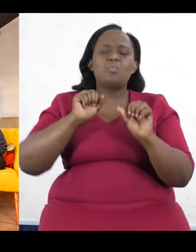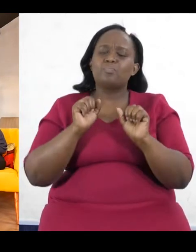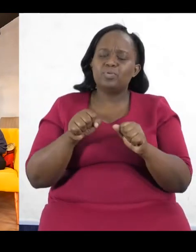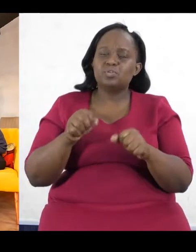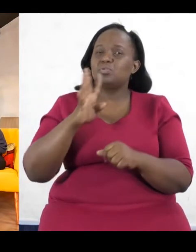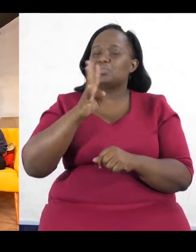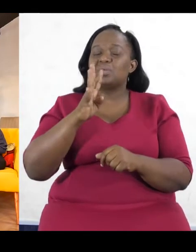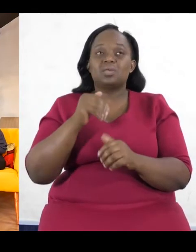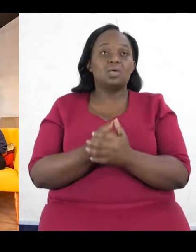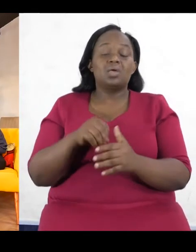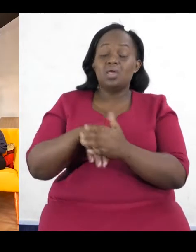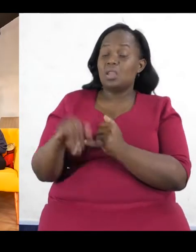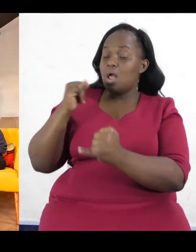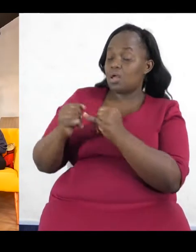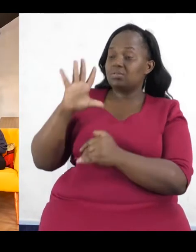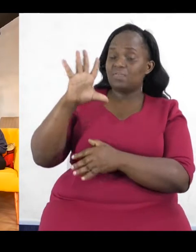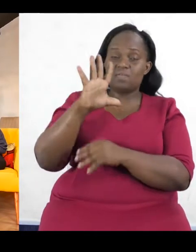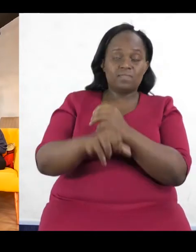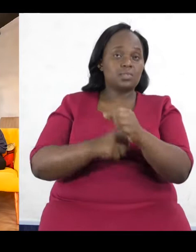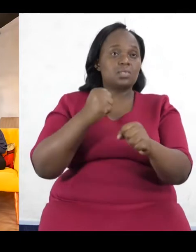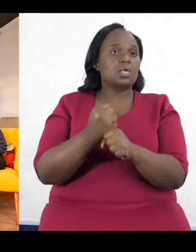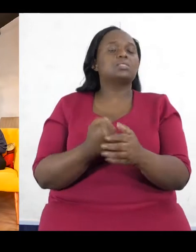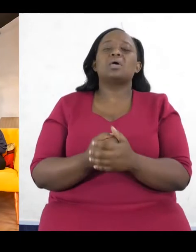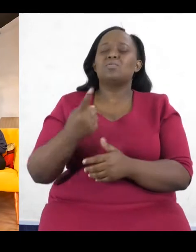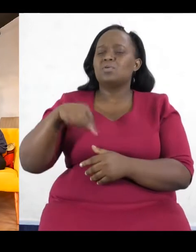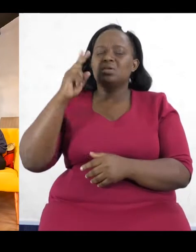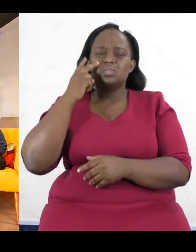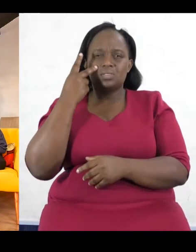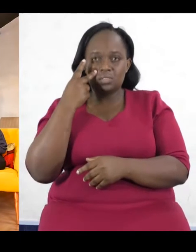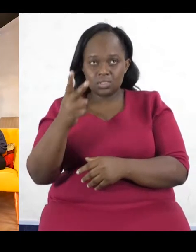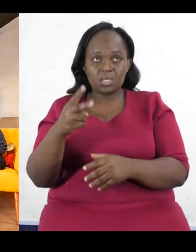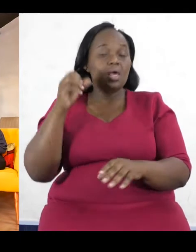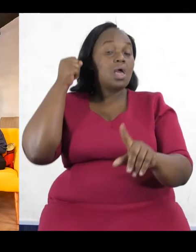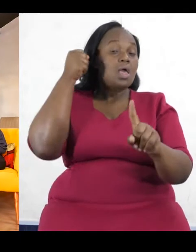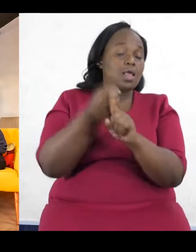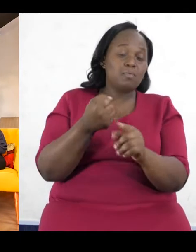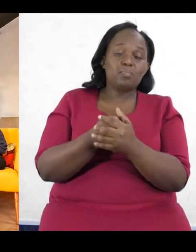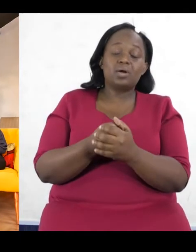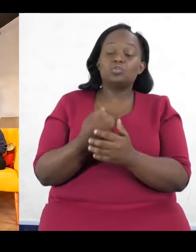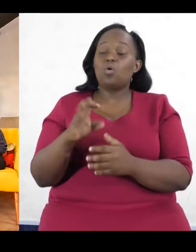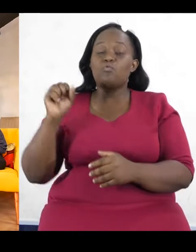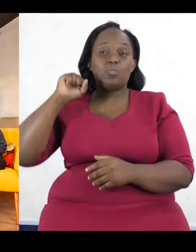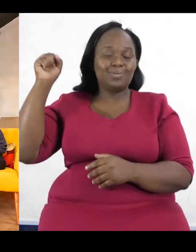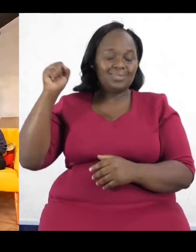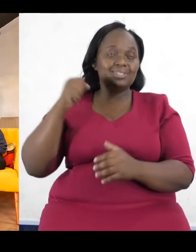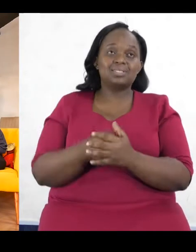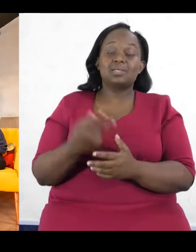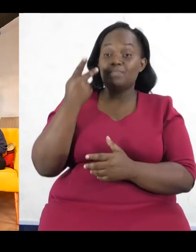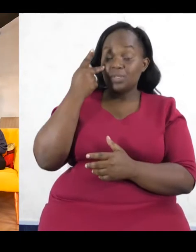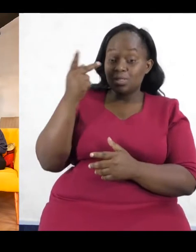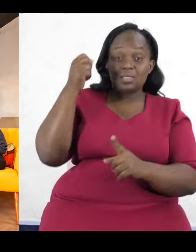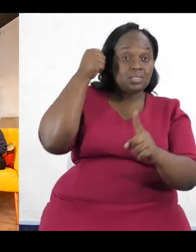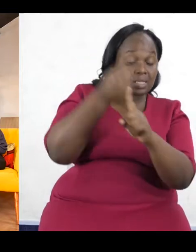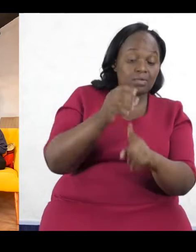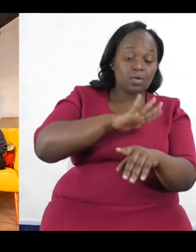all speak to, and especially in the last five years and with COVID, we've seen the impact of not having young people in politics. We've seen